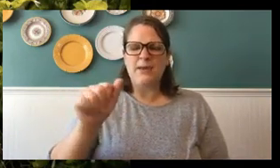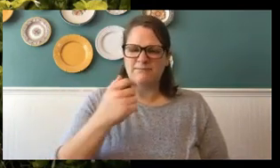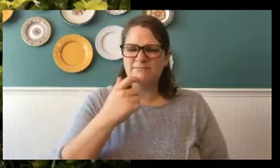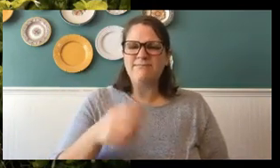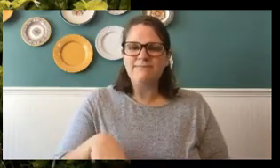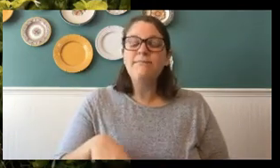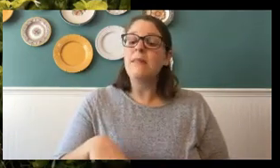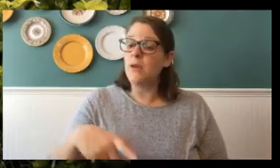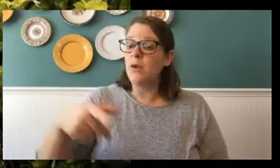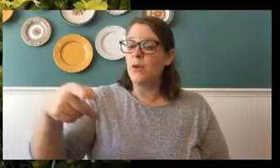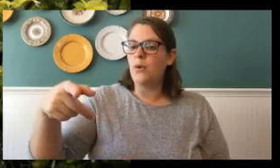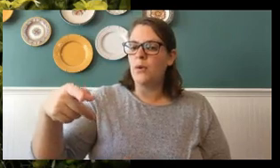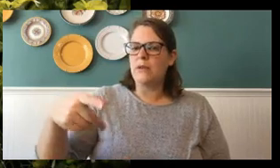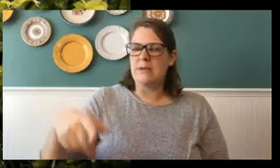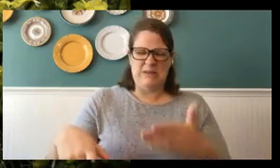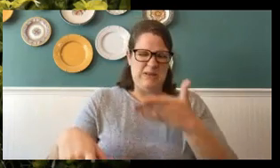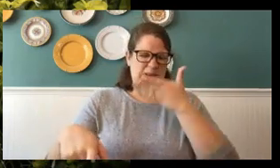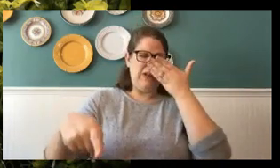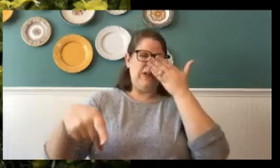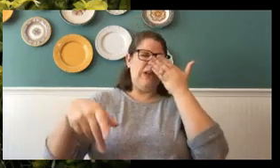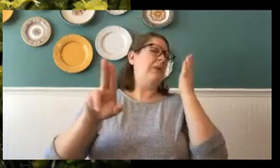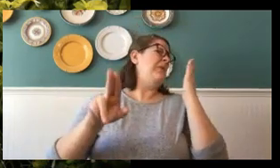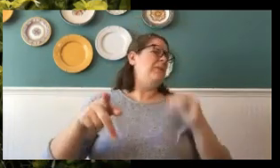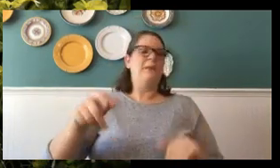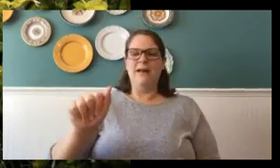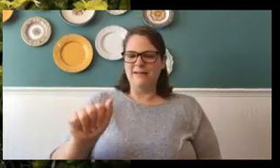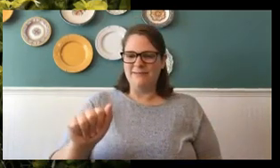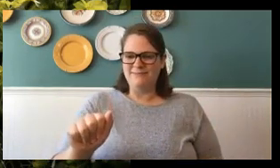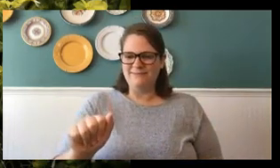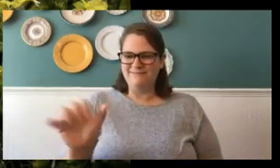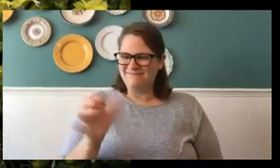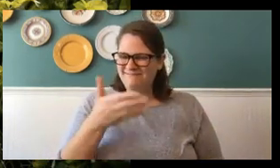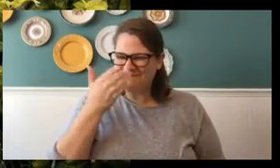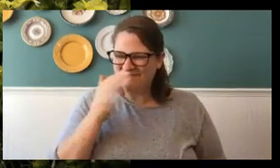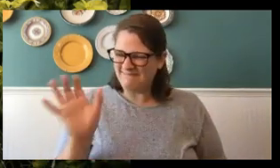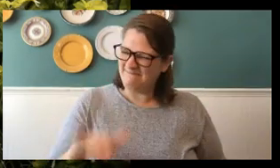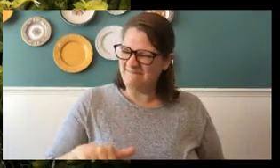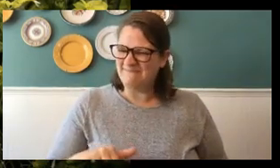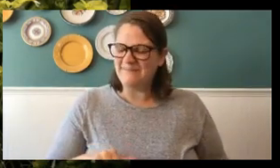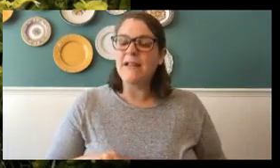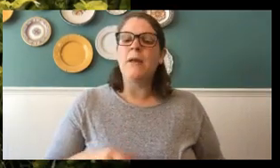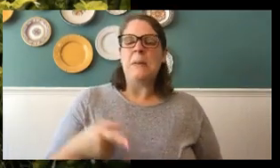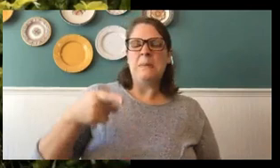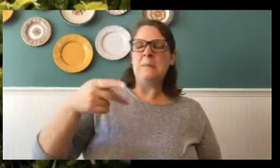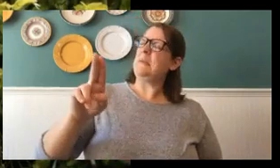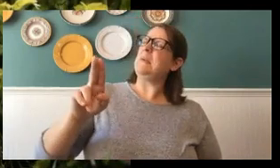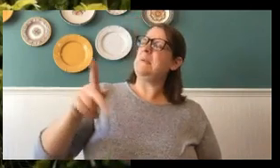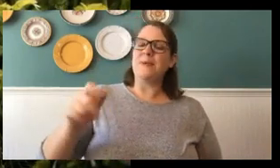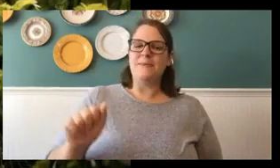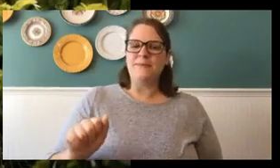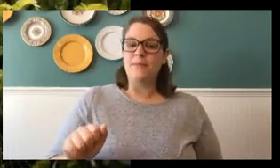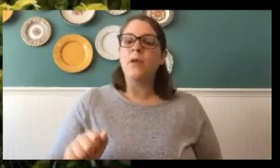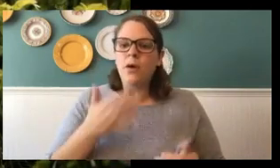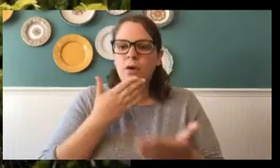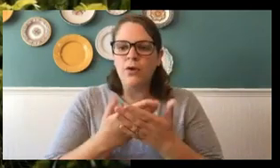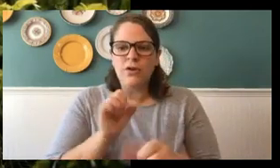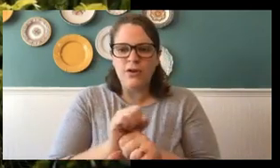Good job. Now, say it like it stinks. Pupa. Good job. Now, just don't call